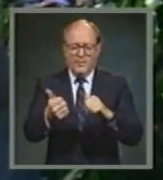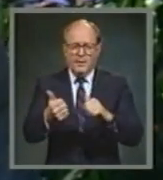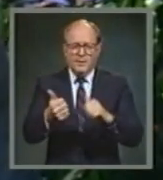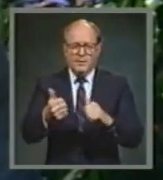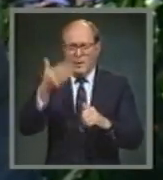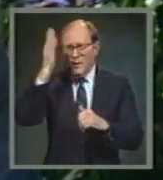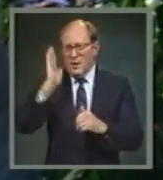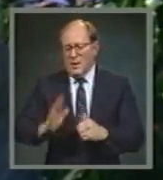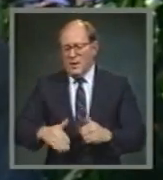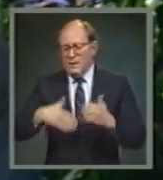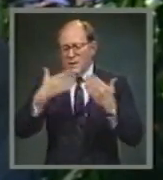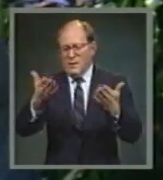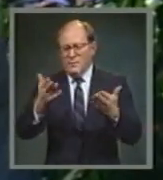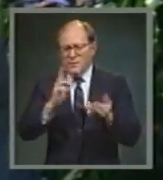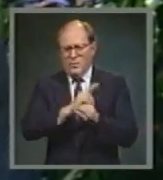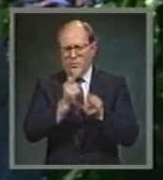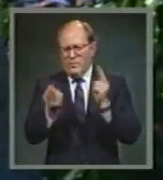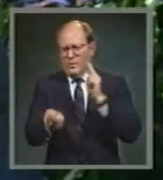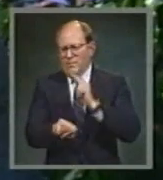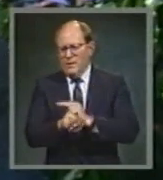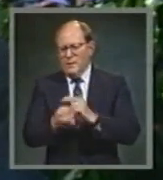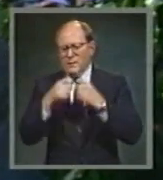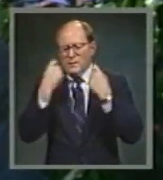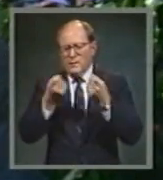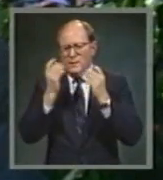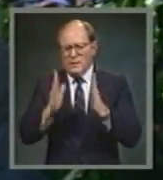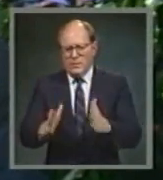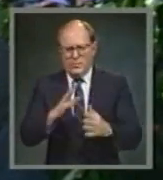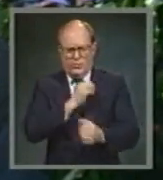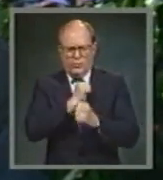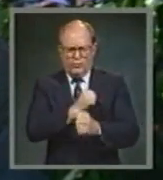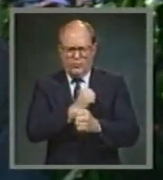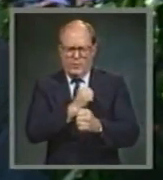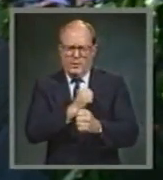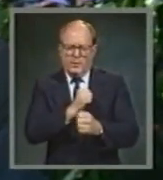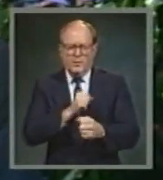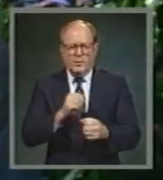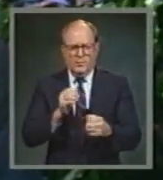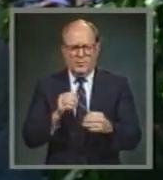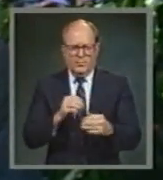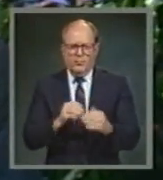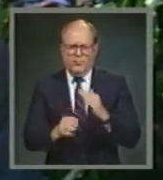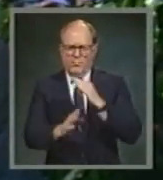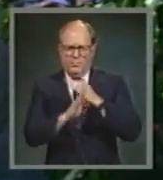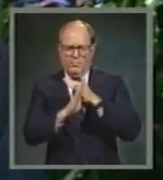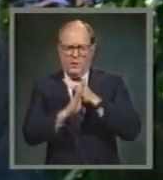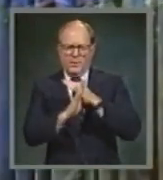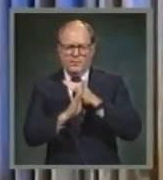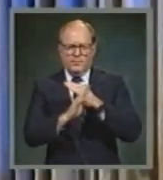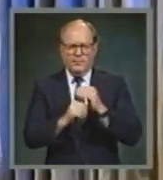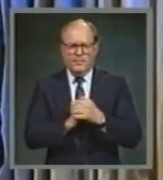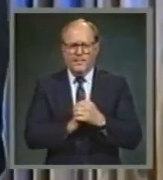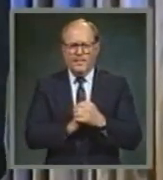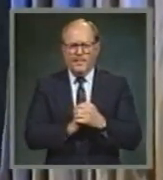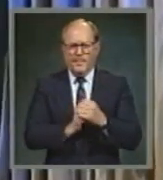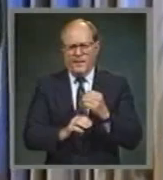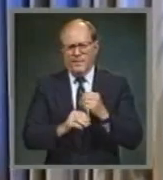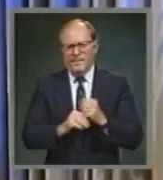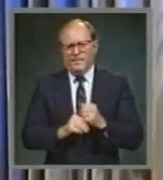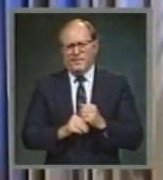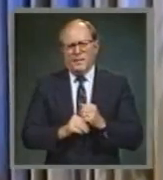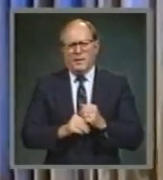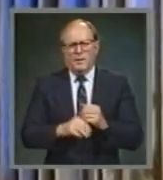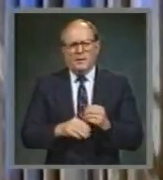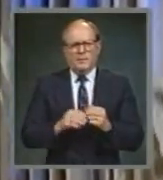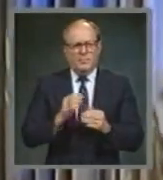repentant sinner sufficient strength to resist it and to overcome it. Well, of course,